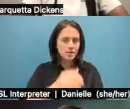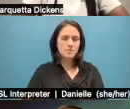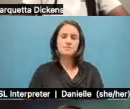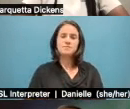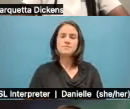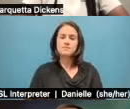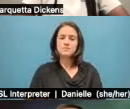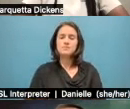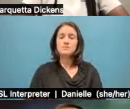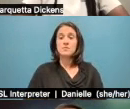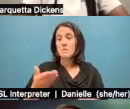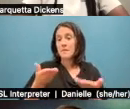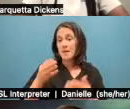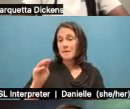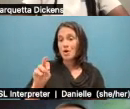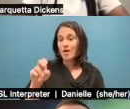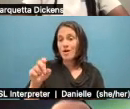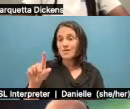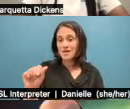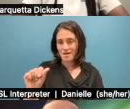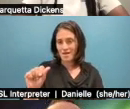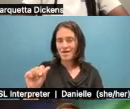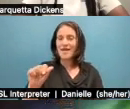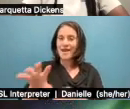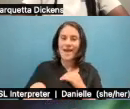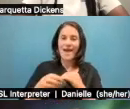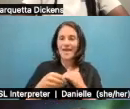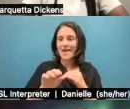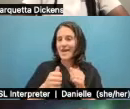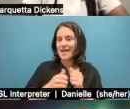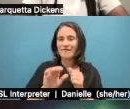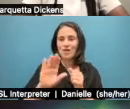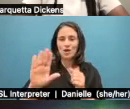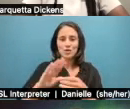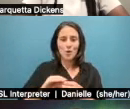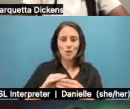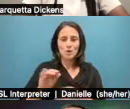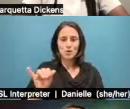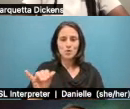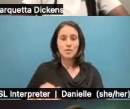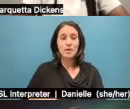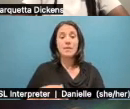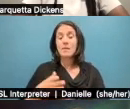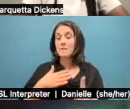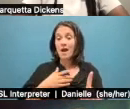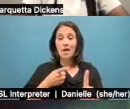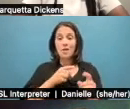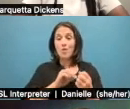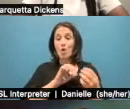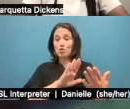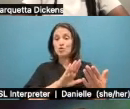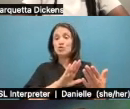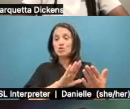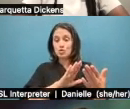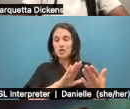And if Marquetta has any stories to tell, you know, to jump in. But what I call my approach is sort of reporting on climate slowly.